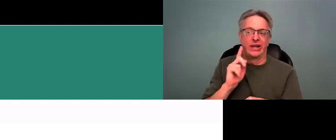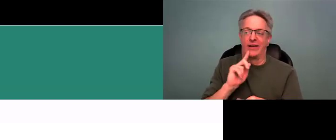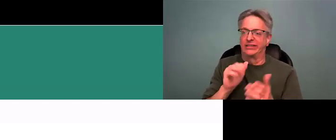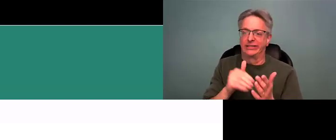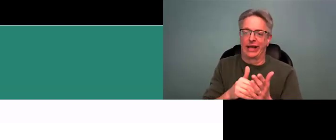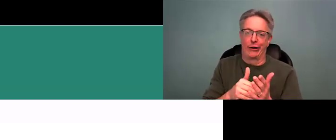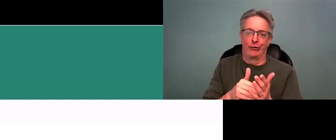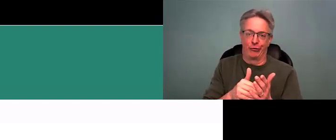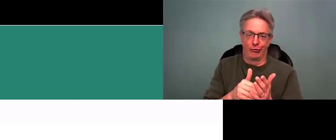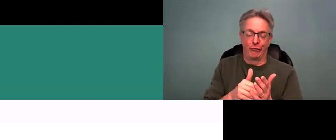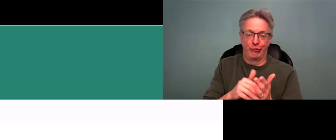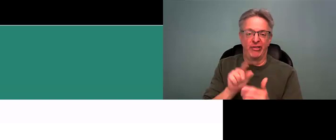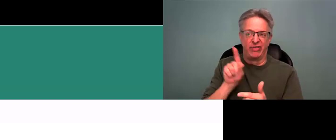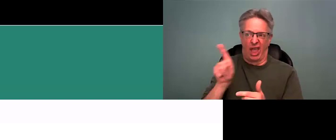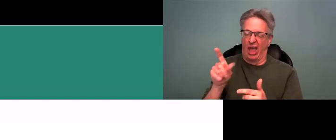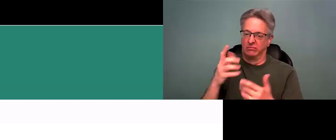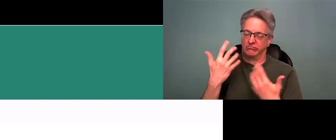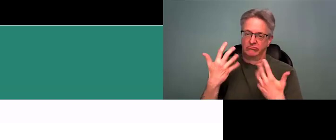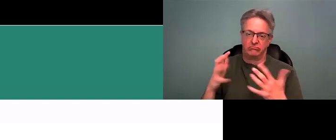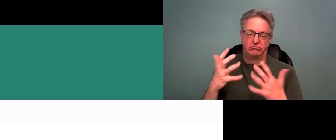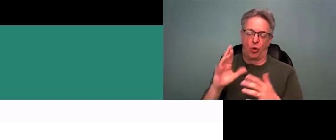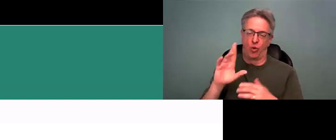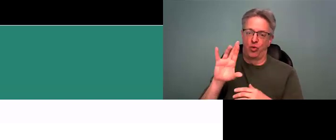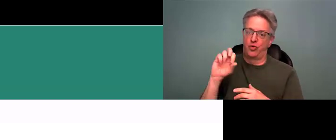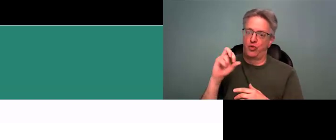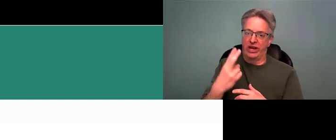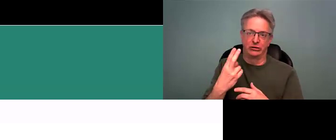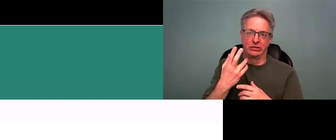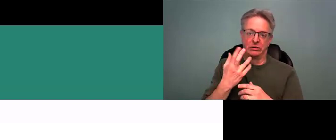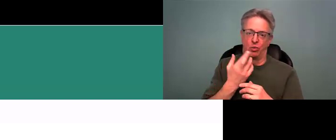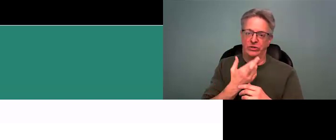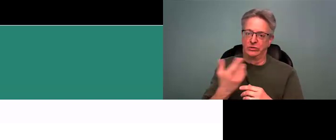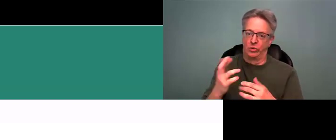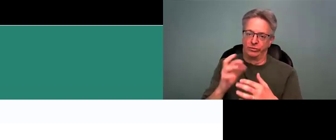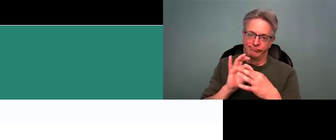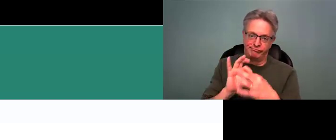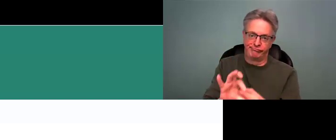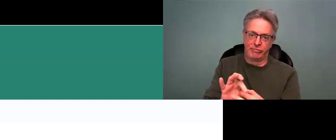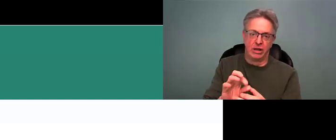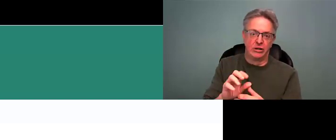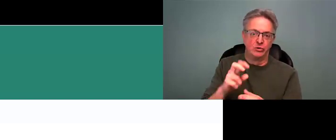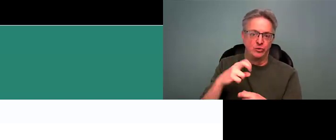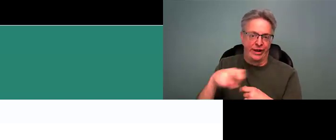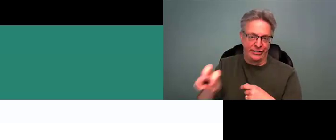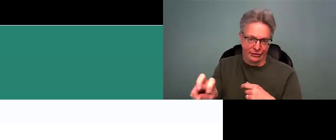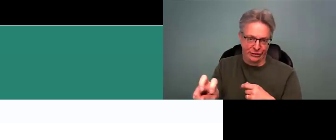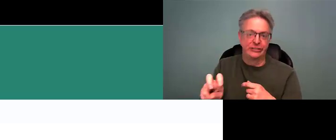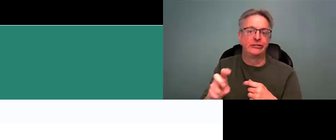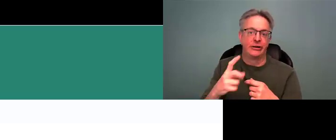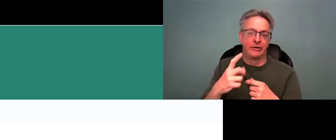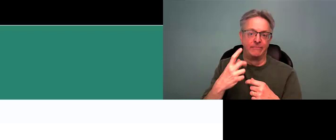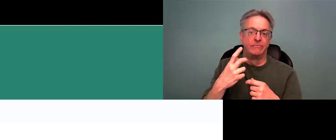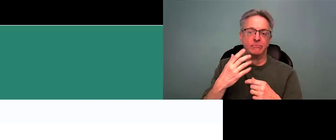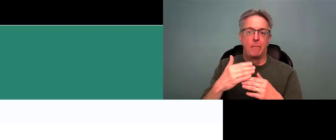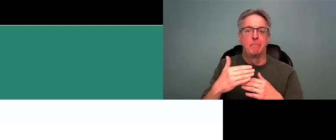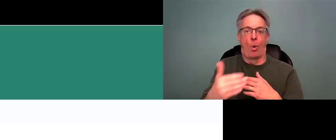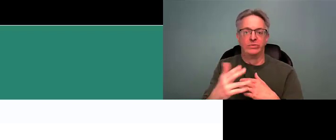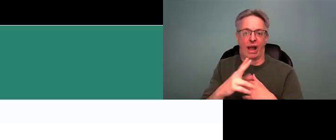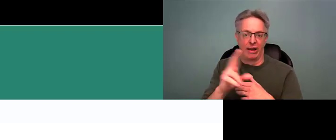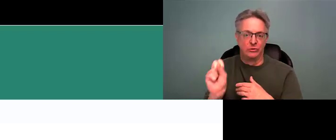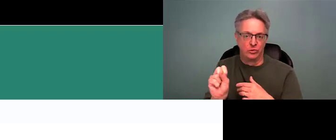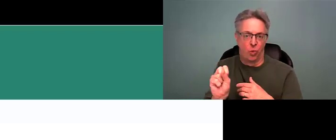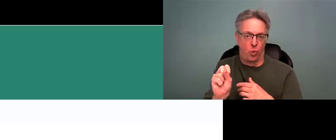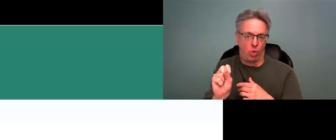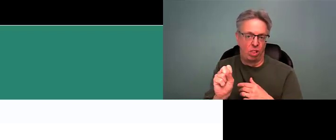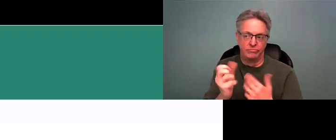and the National Deaf Center. And the National Deaf Center is an incredible resource. It's rich of